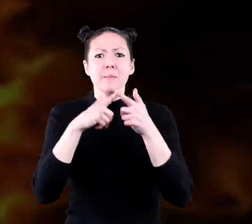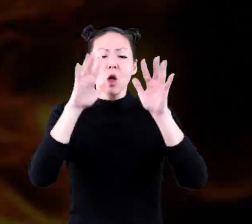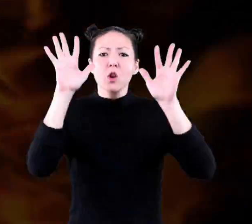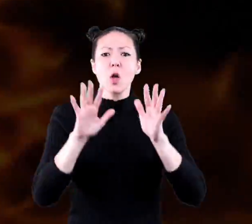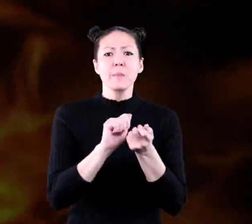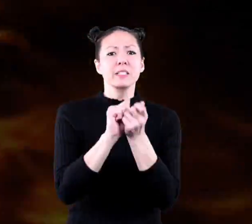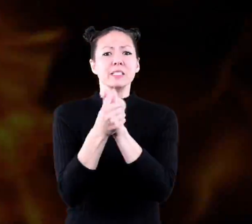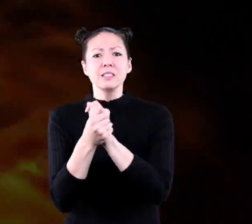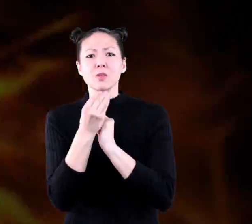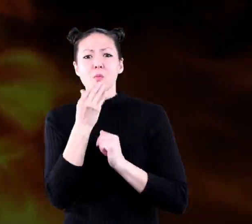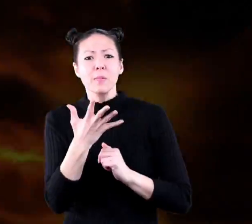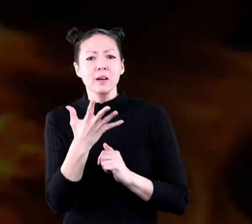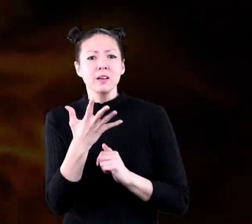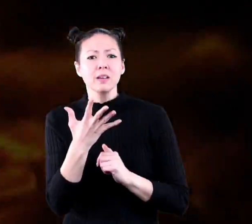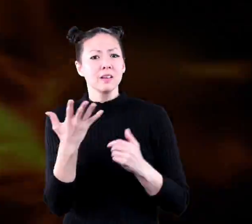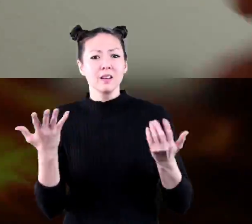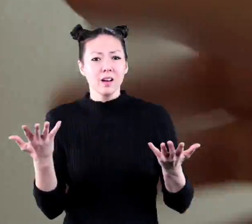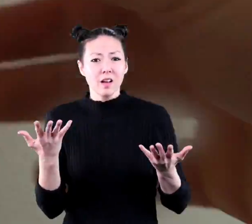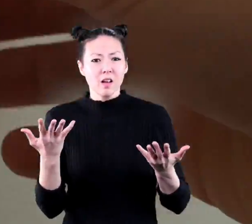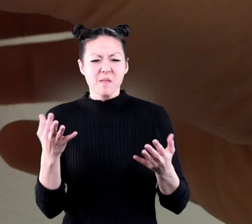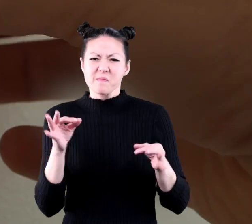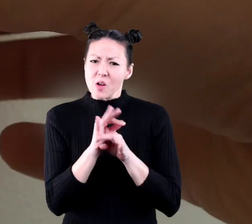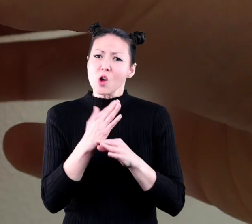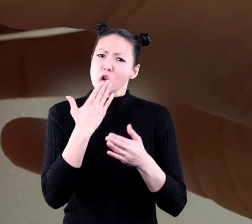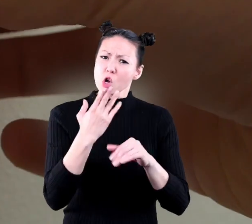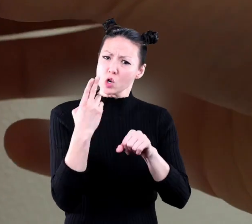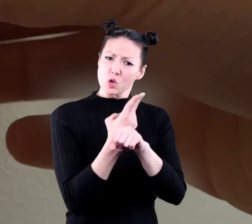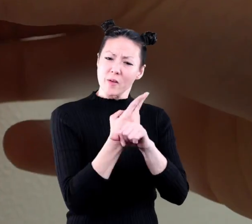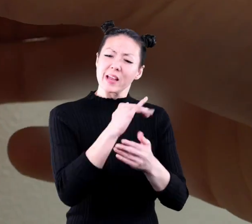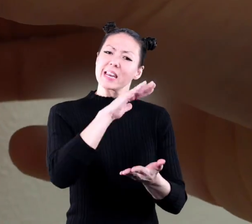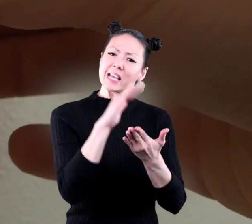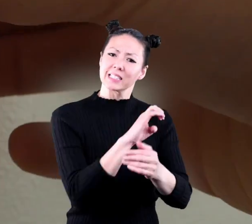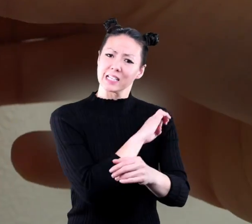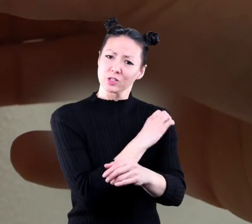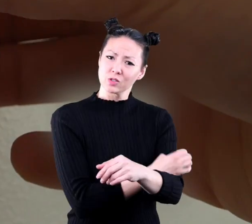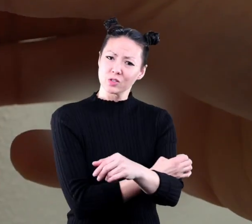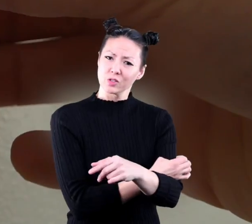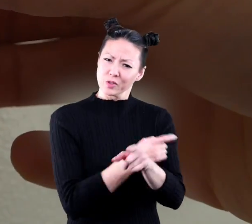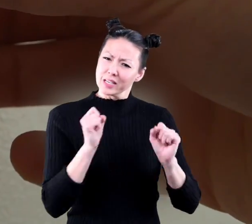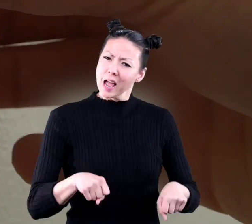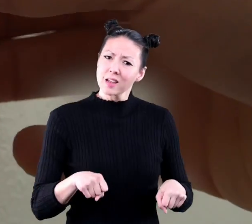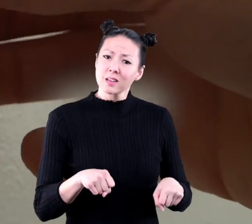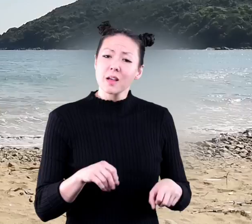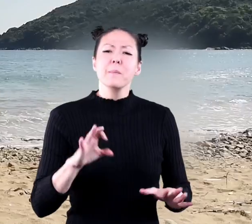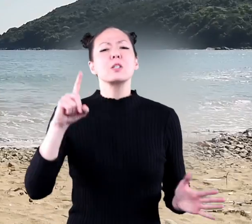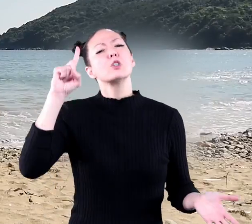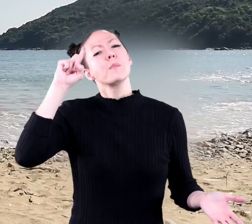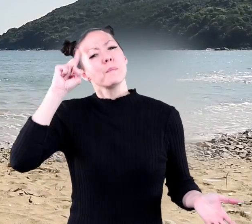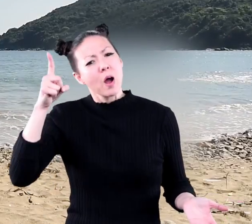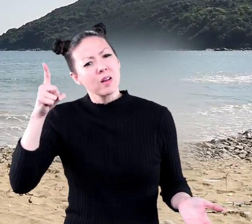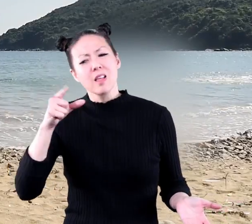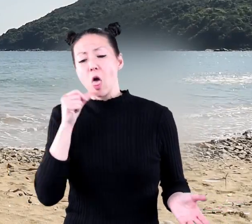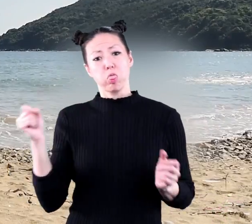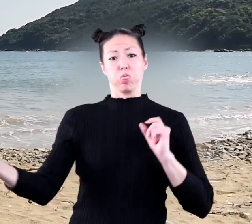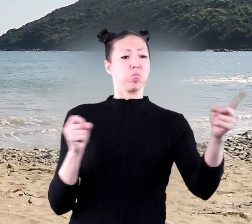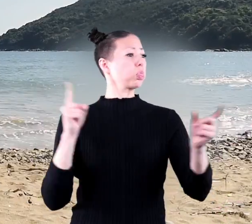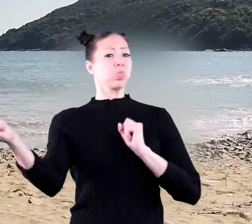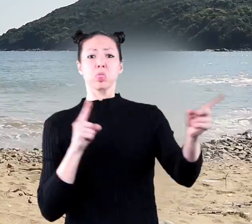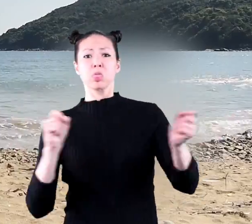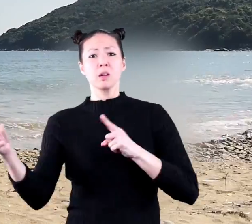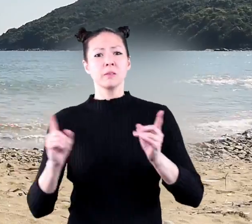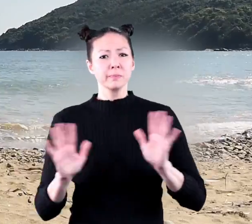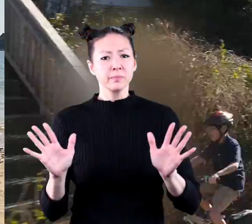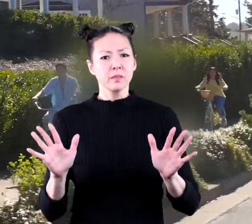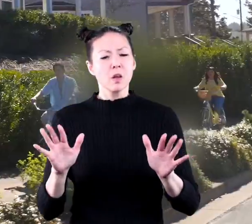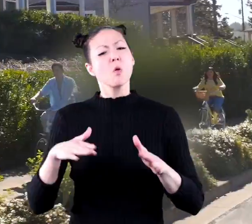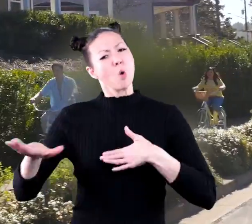climate change or global warming, it is good to use less energy when you can. It is smart and kind not to litter.